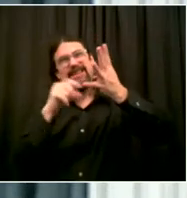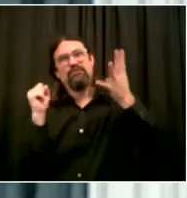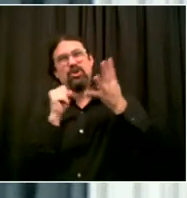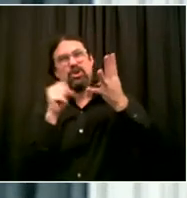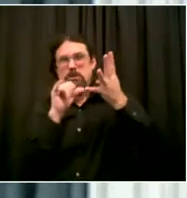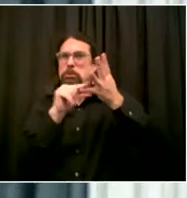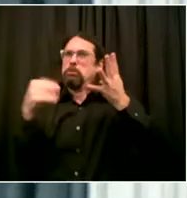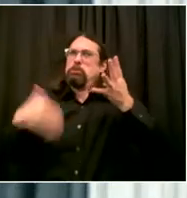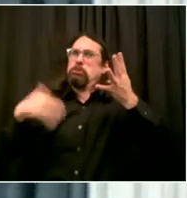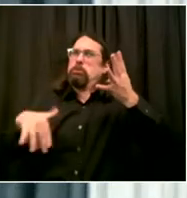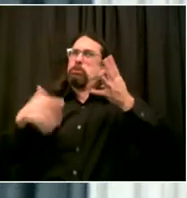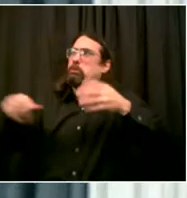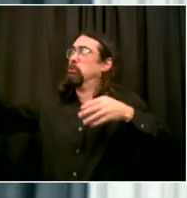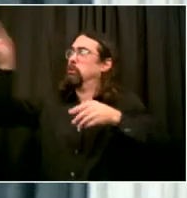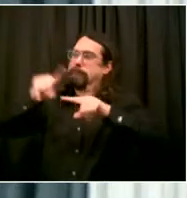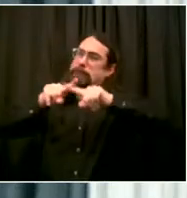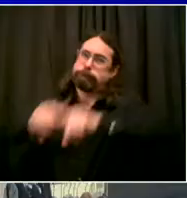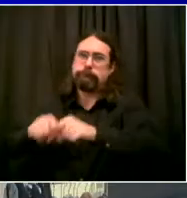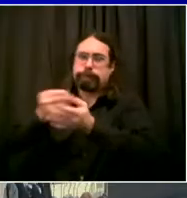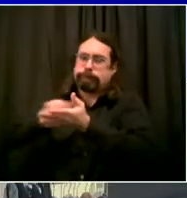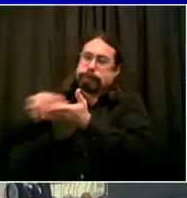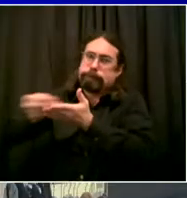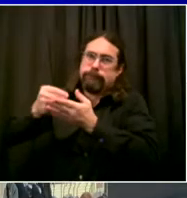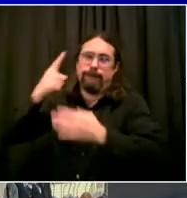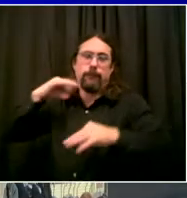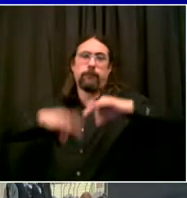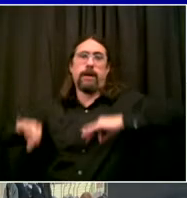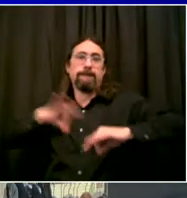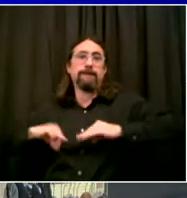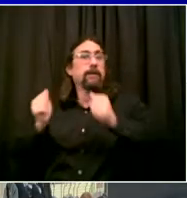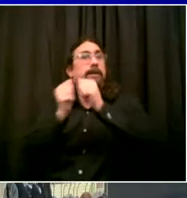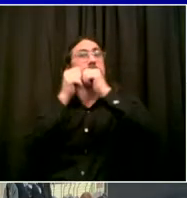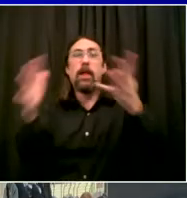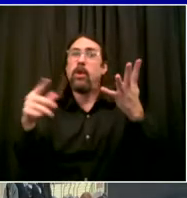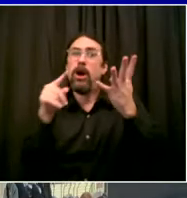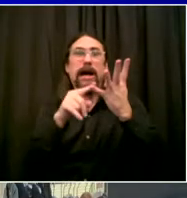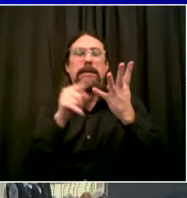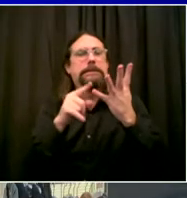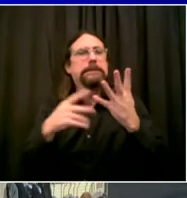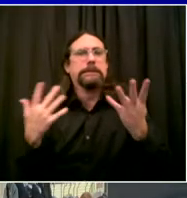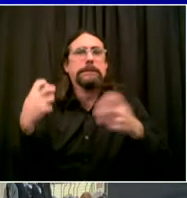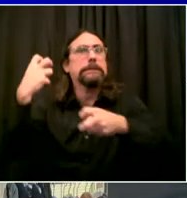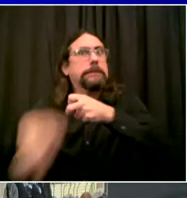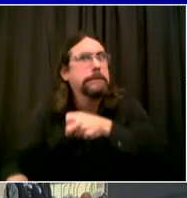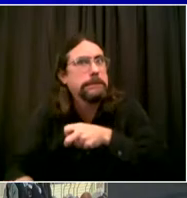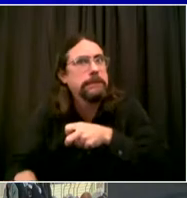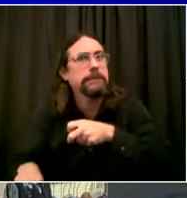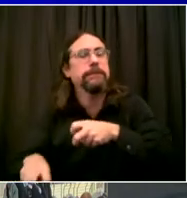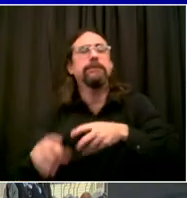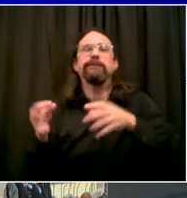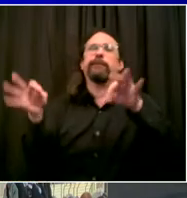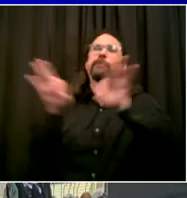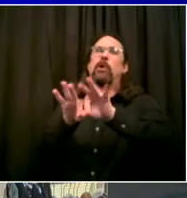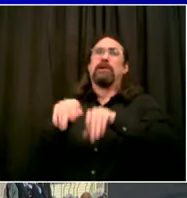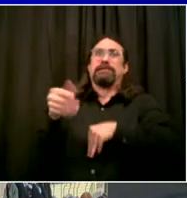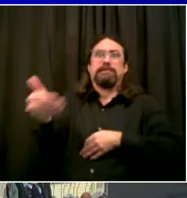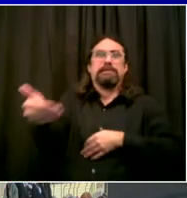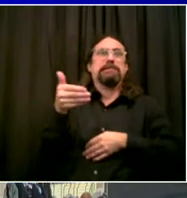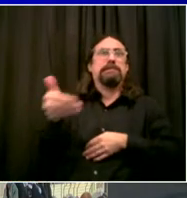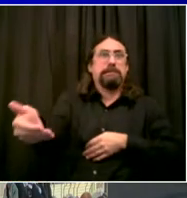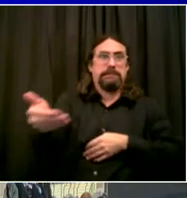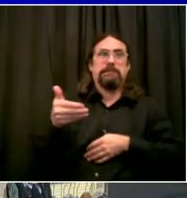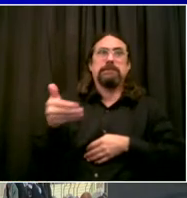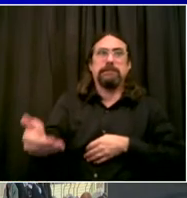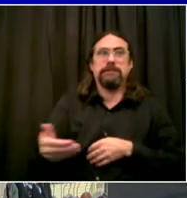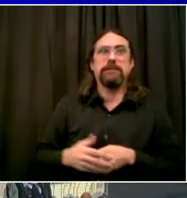space also inside really to keep it safe and keep the traffic moving as we need to. So if you are a small business, we